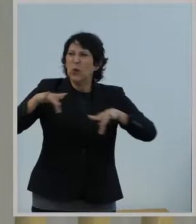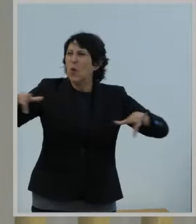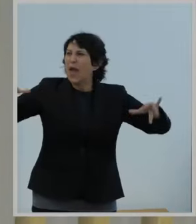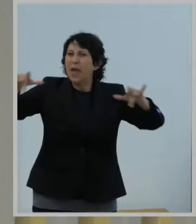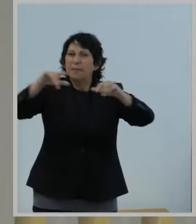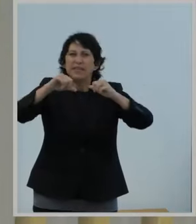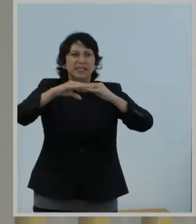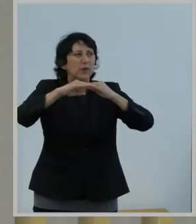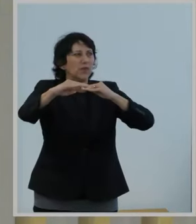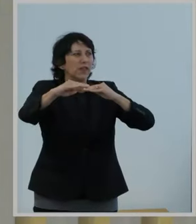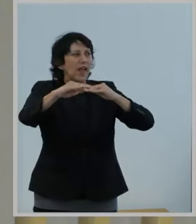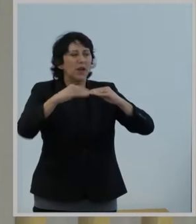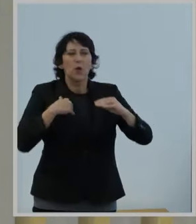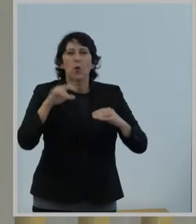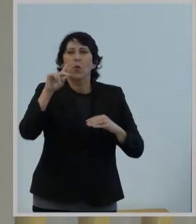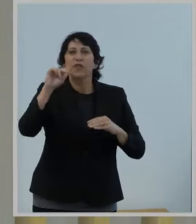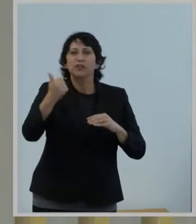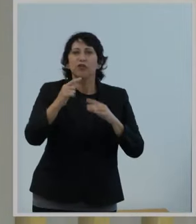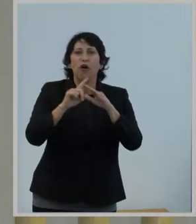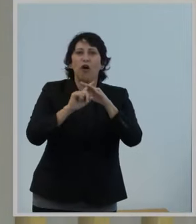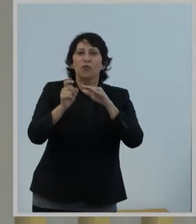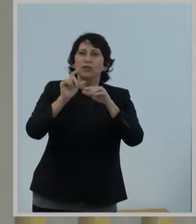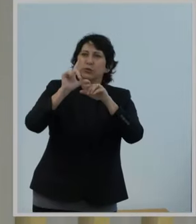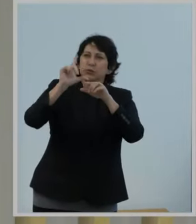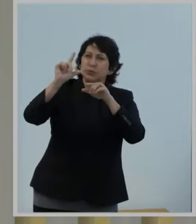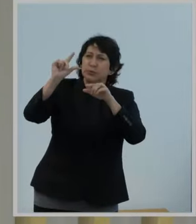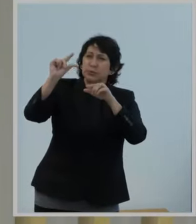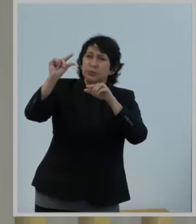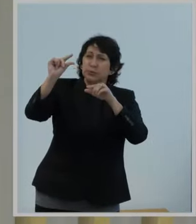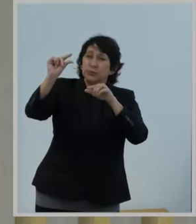that when your dog runs away, you can see him go for three days.